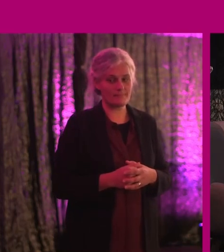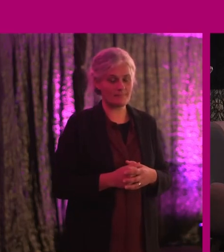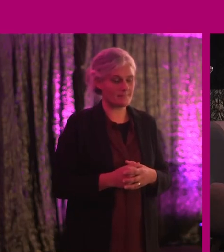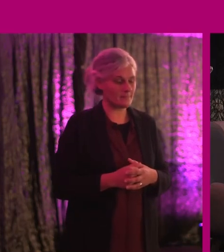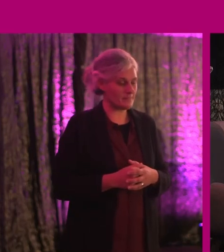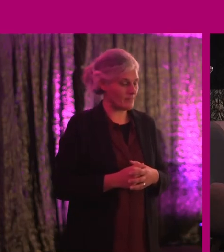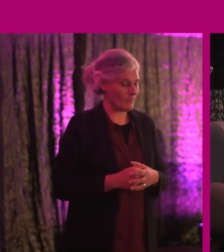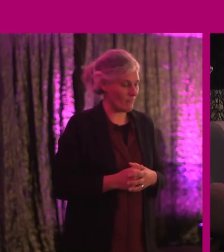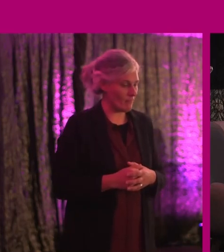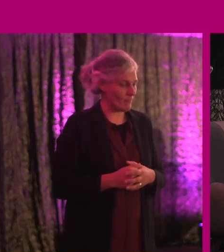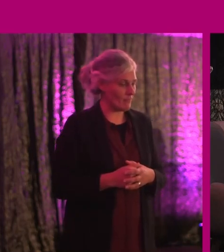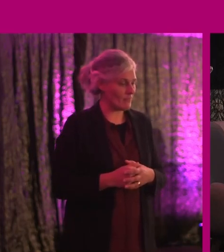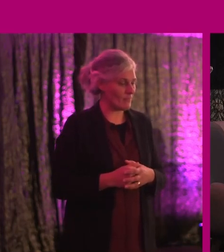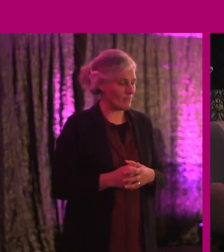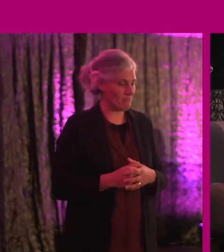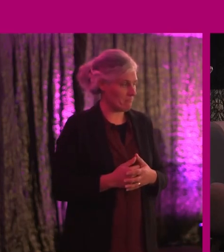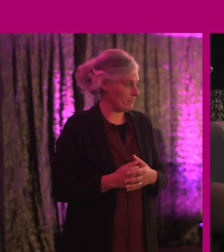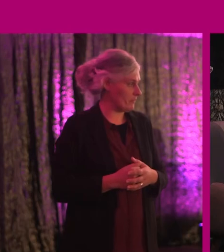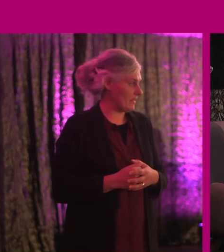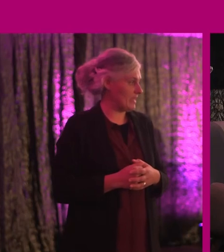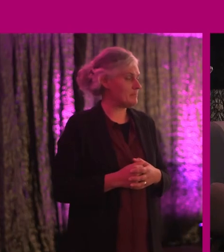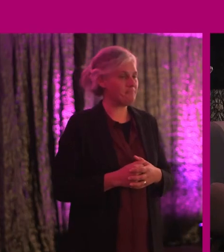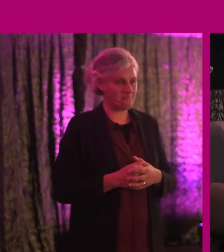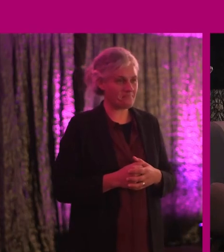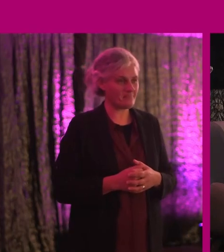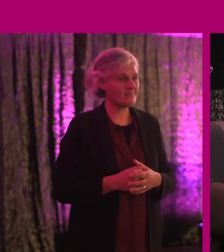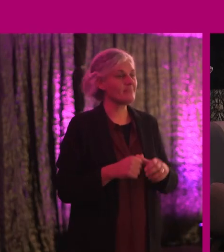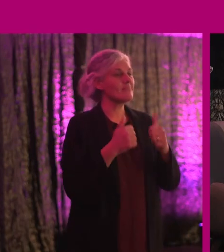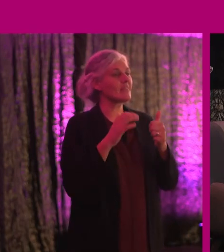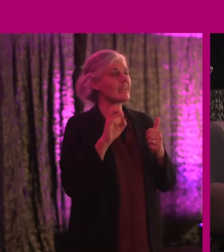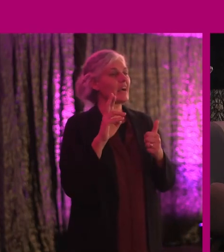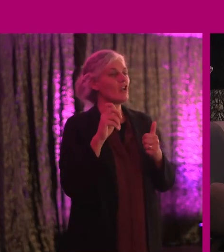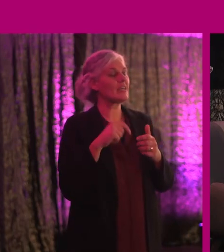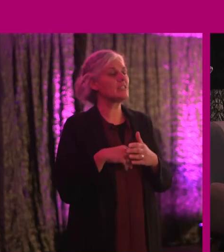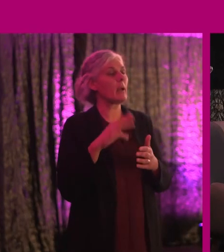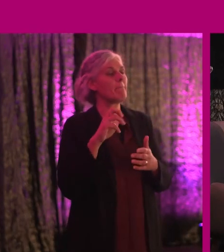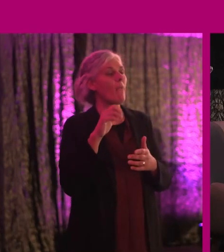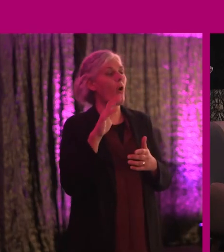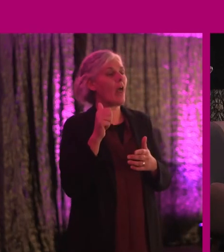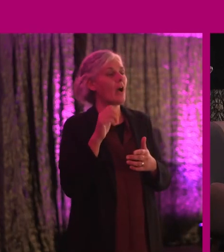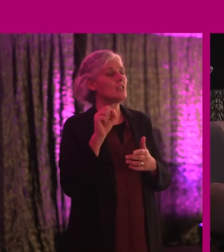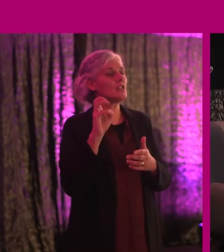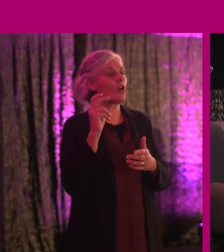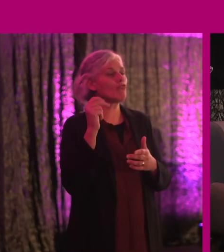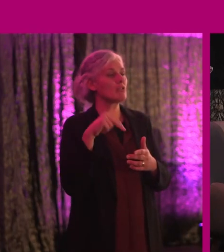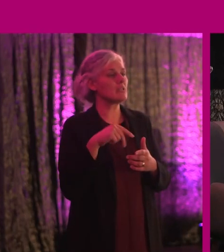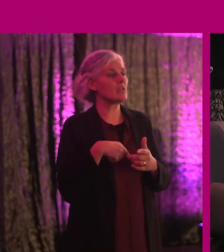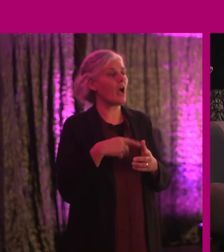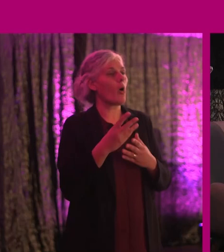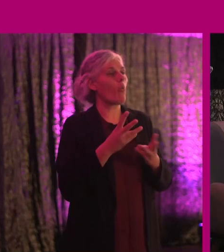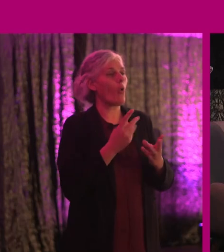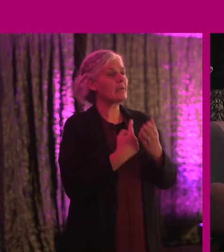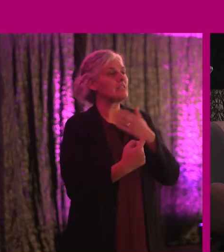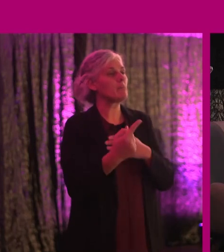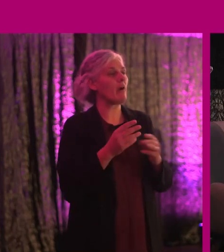Thank you. Hello, Caroline. My name is Paula Sorhin. And I work for Independent Living